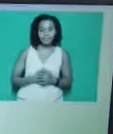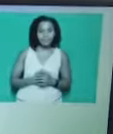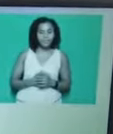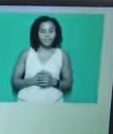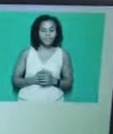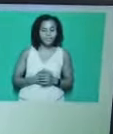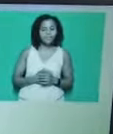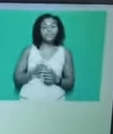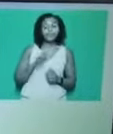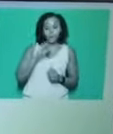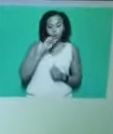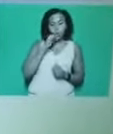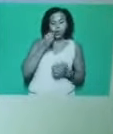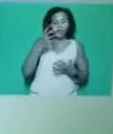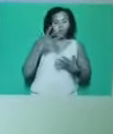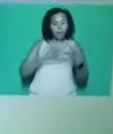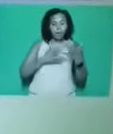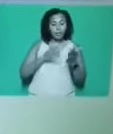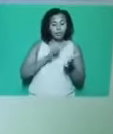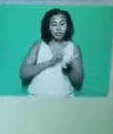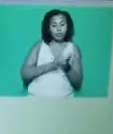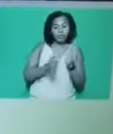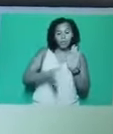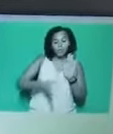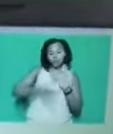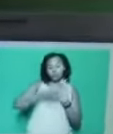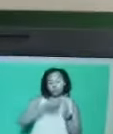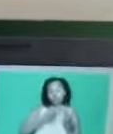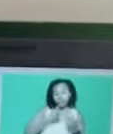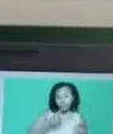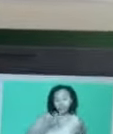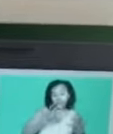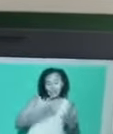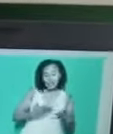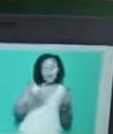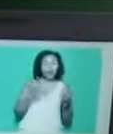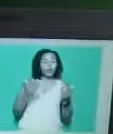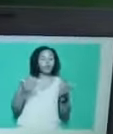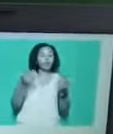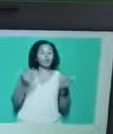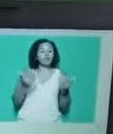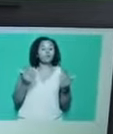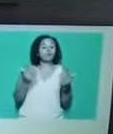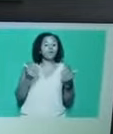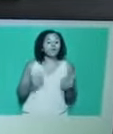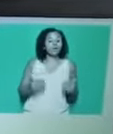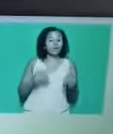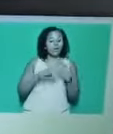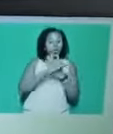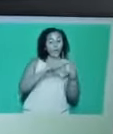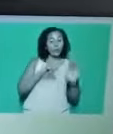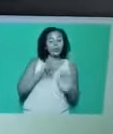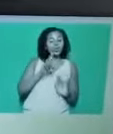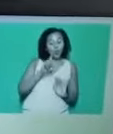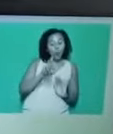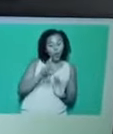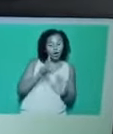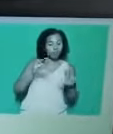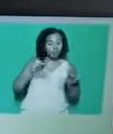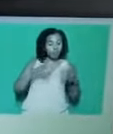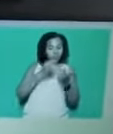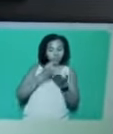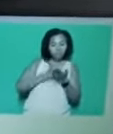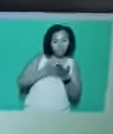Let's get published now and we'll move on to motion number one, unity against public sector pay freeze, submitted by the South East